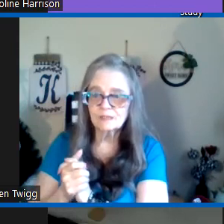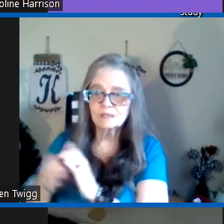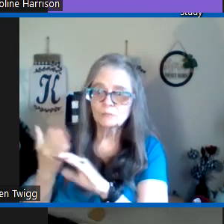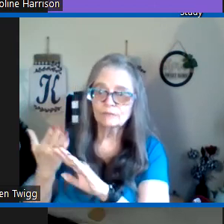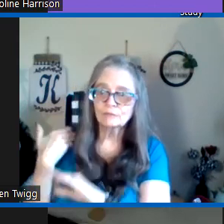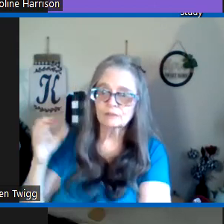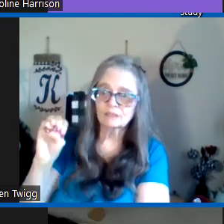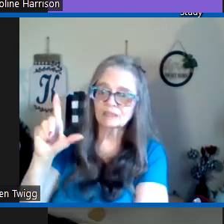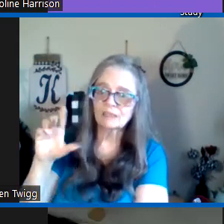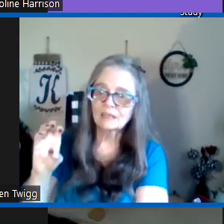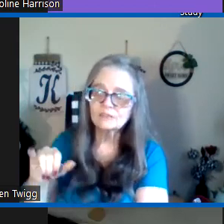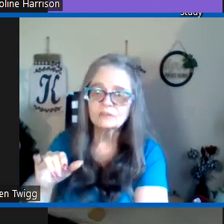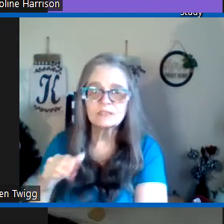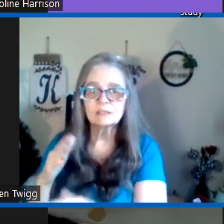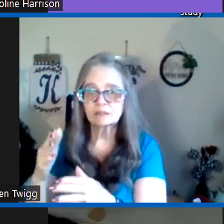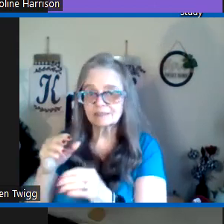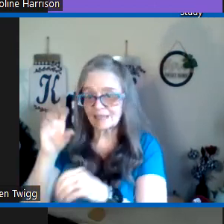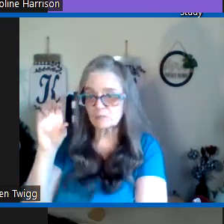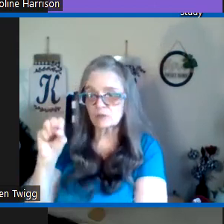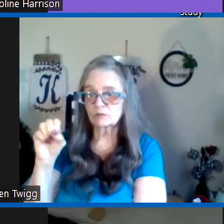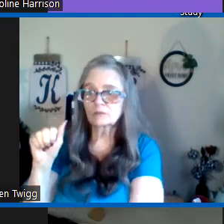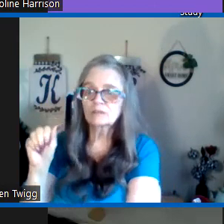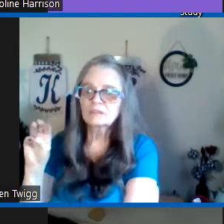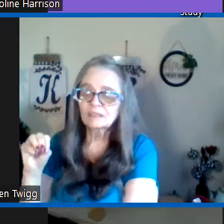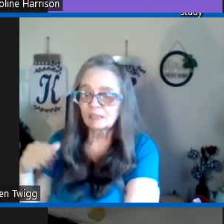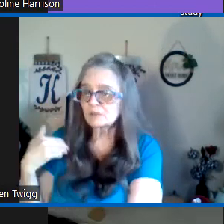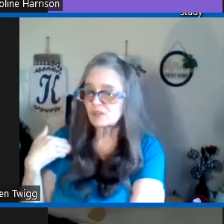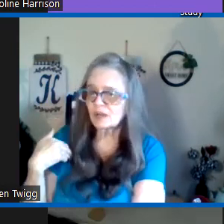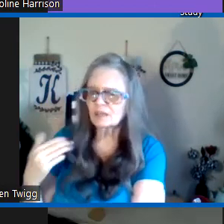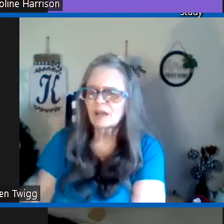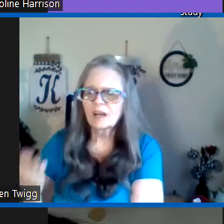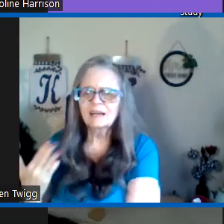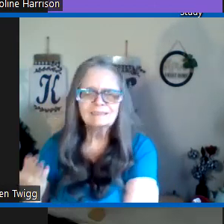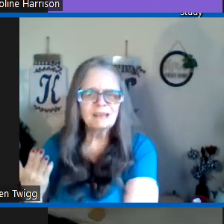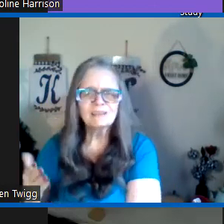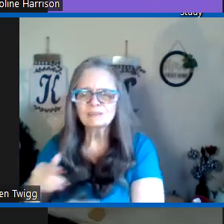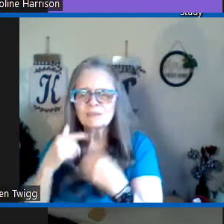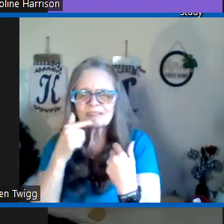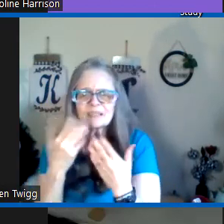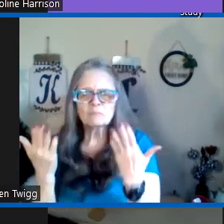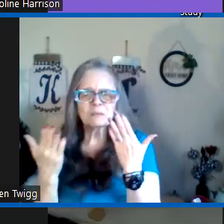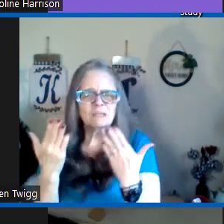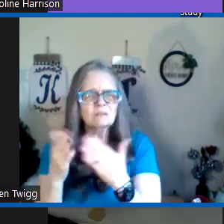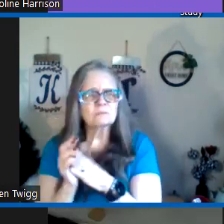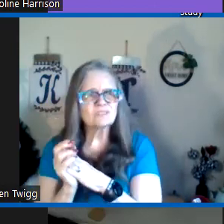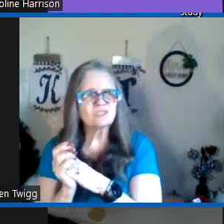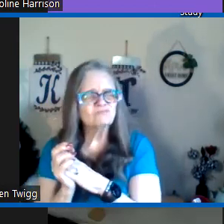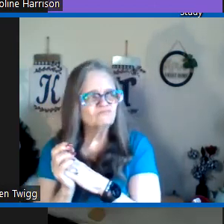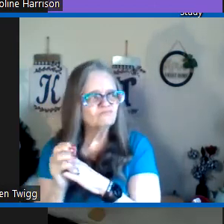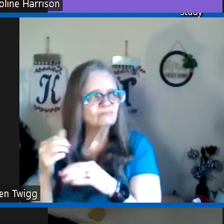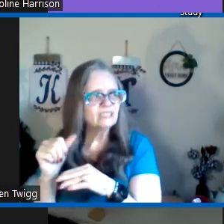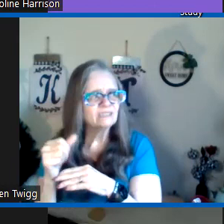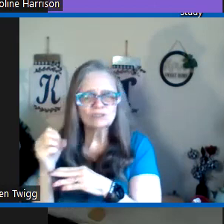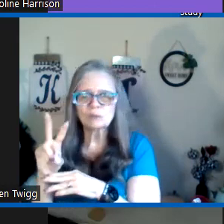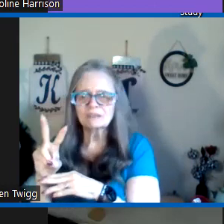before Eli so they're saying Samuel he was young I don't know they say maybe he was